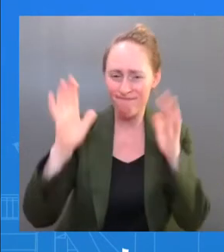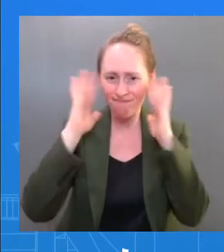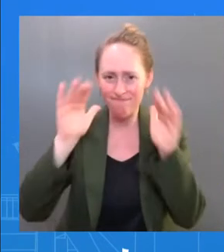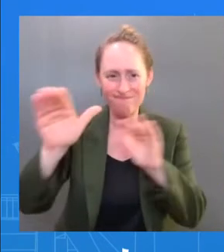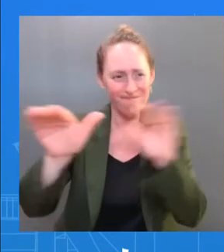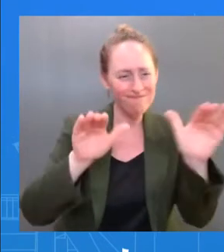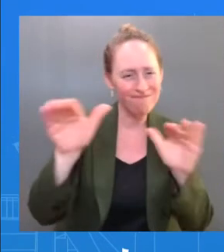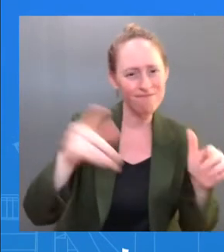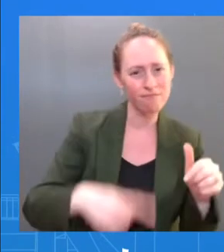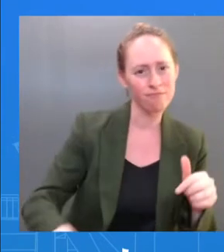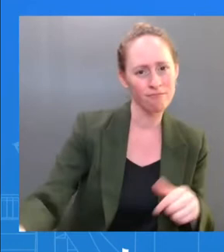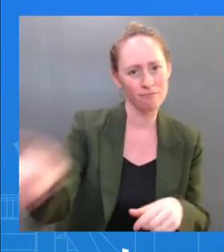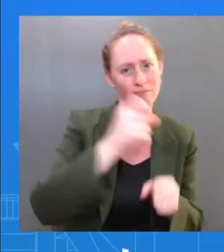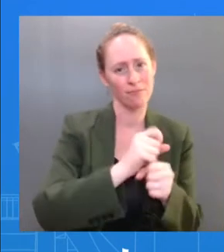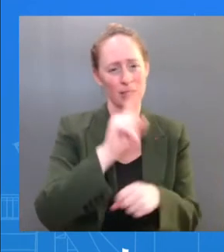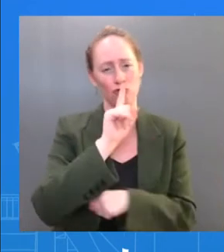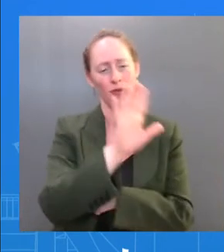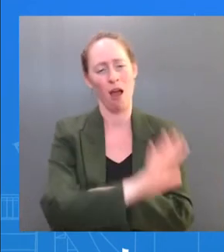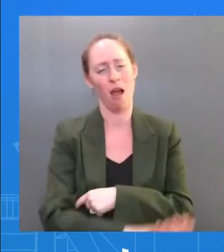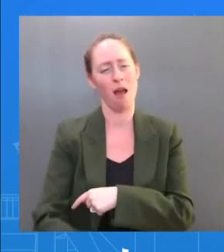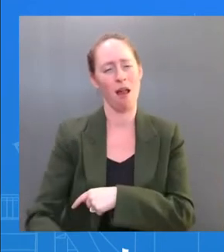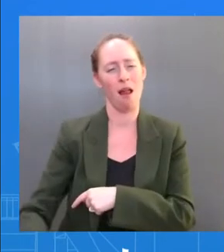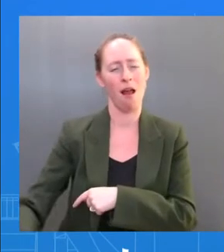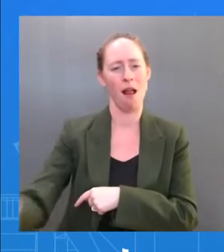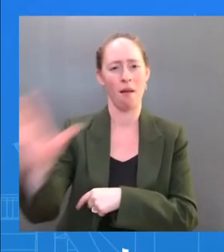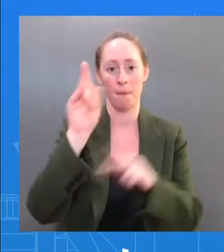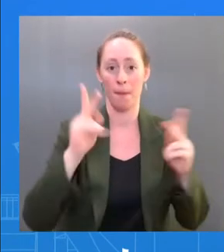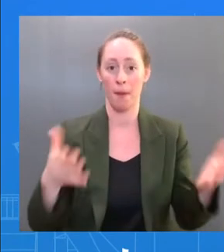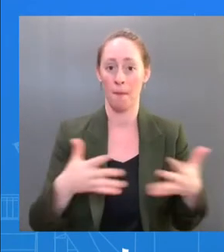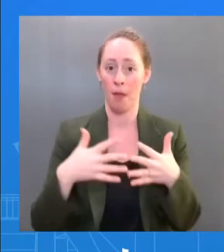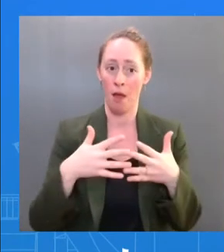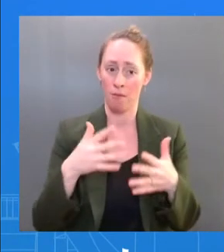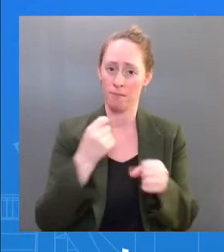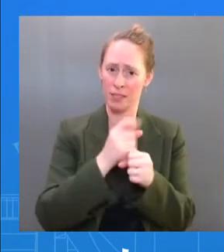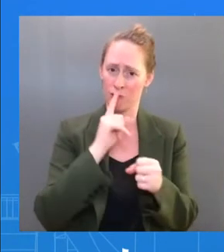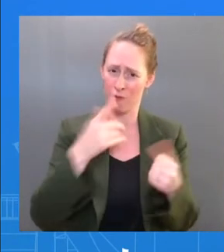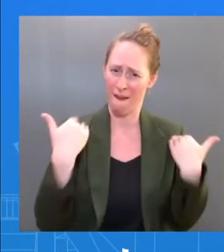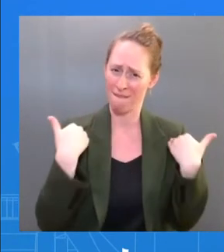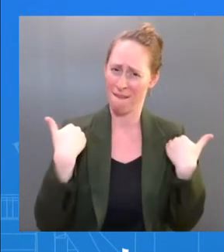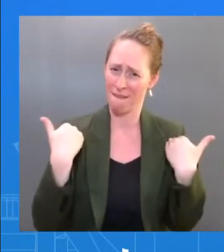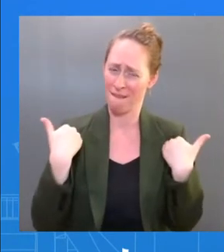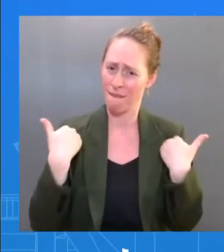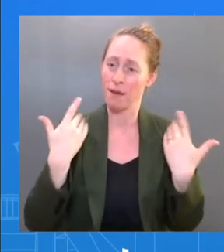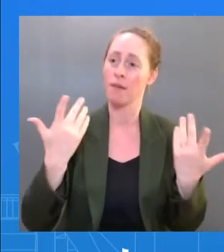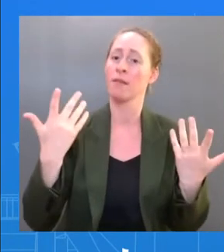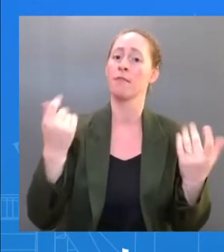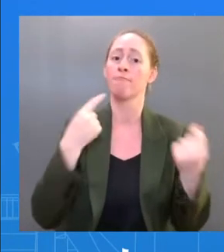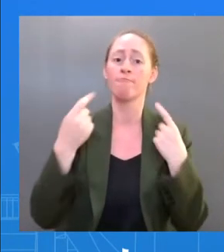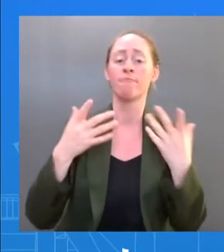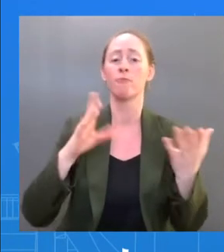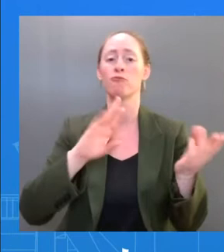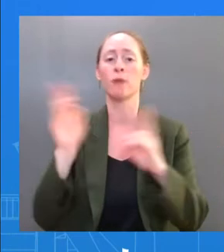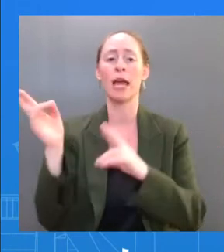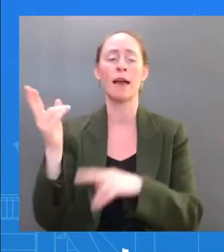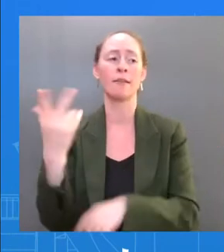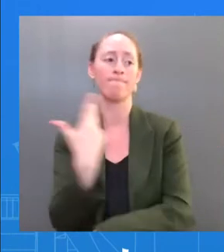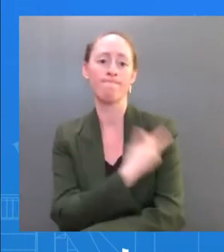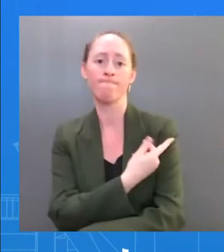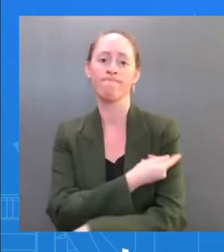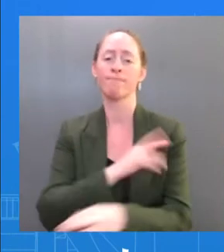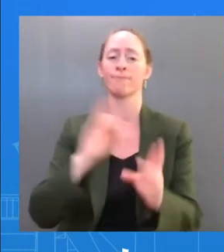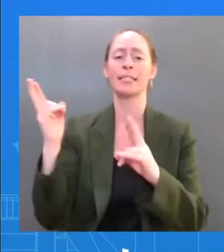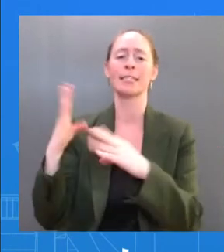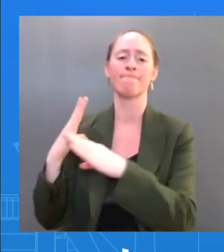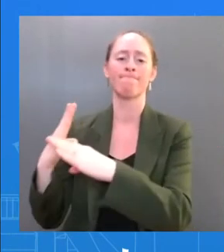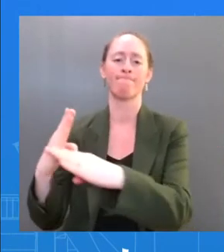that every American has the same level of immunity, and why we have worked so hard to make sure that people